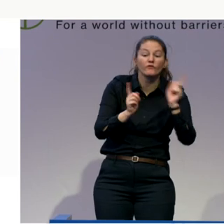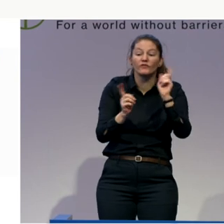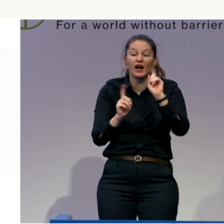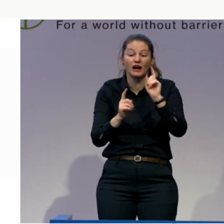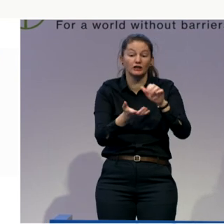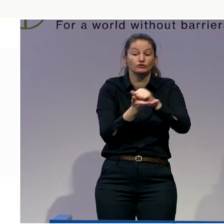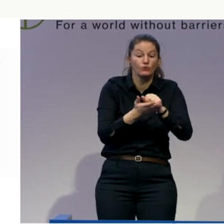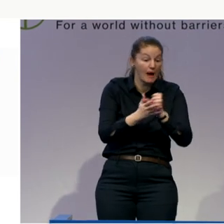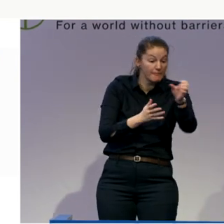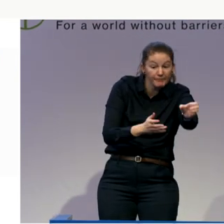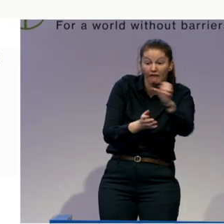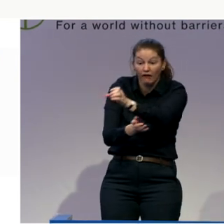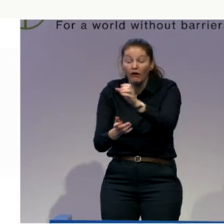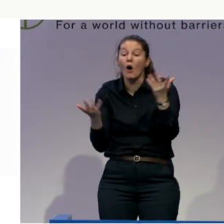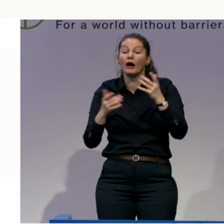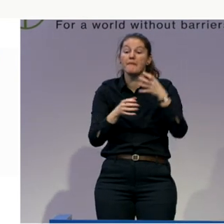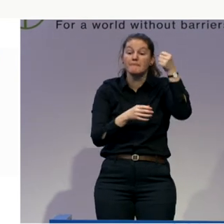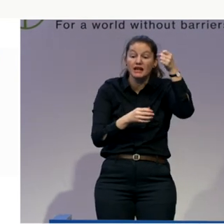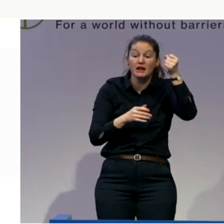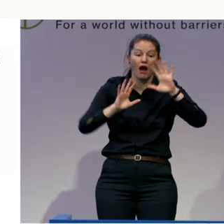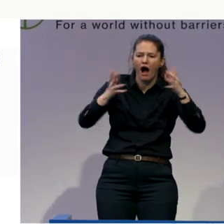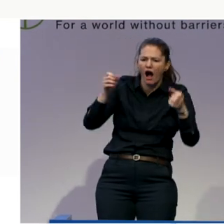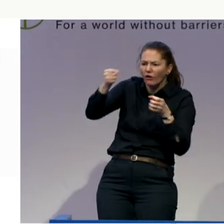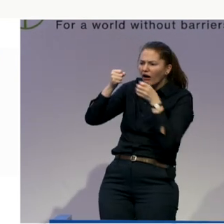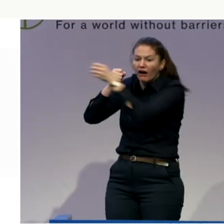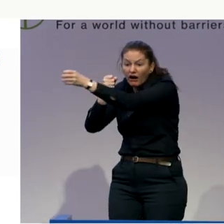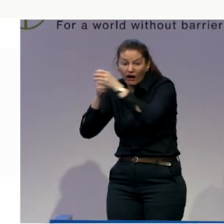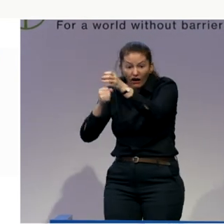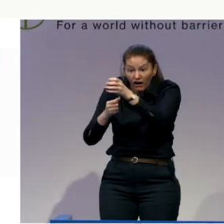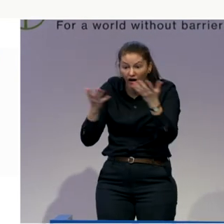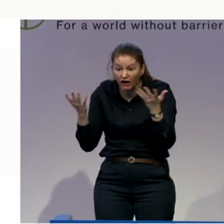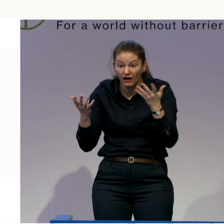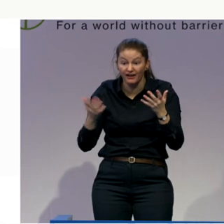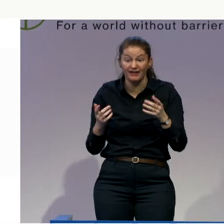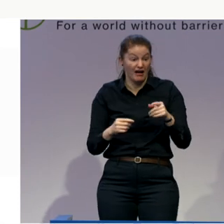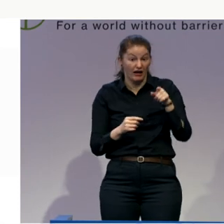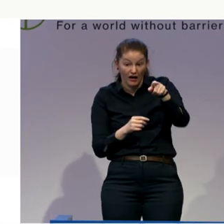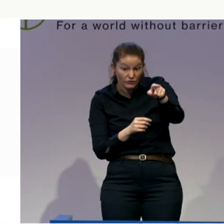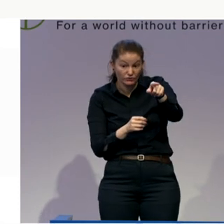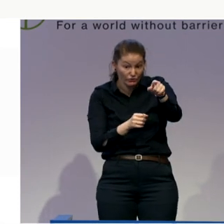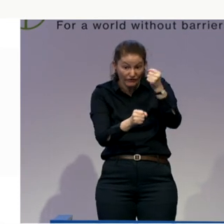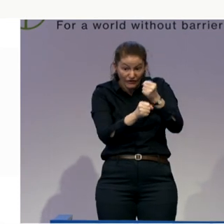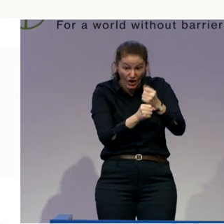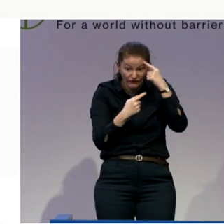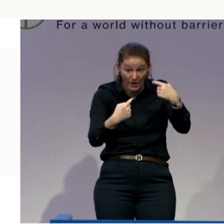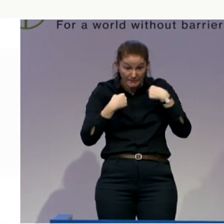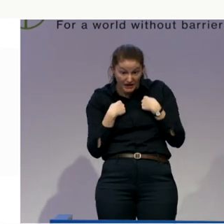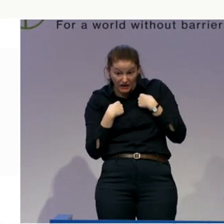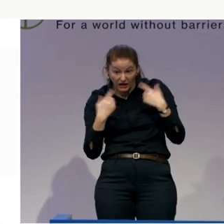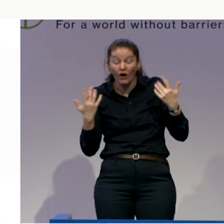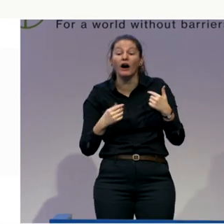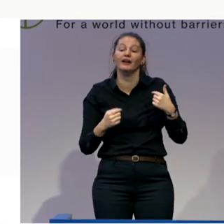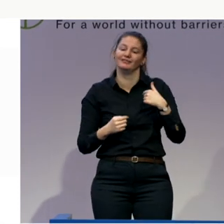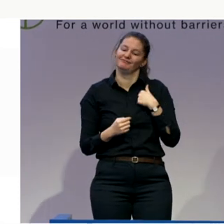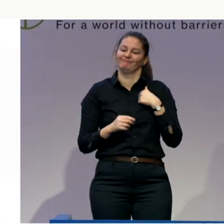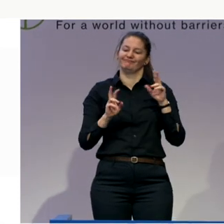or the milk in afterwards? Well, if you're working for me, I have ideas, and I want you to do it my way. So, practical. No,